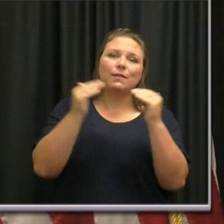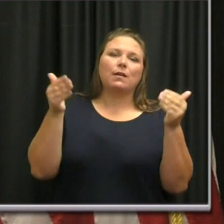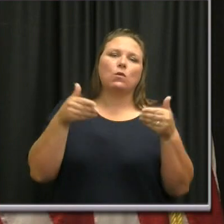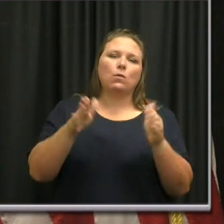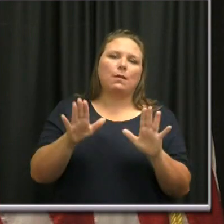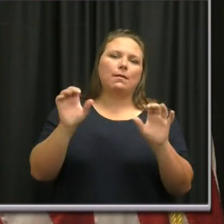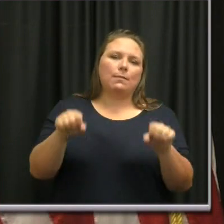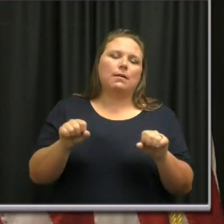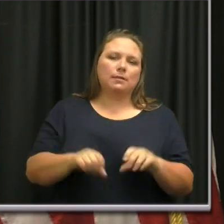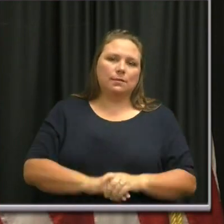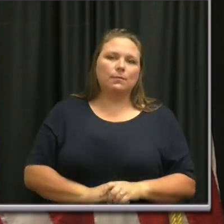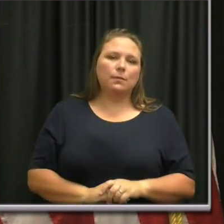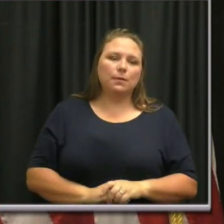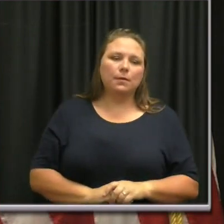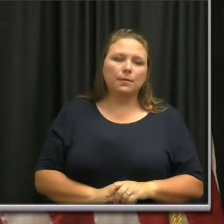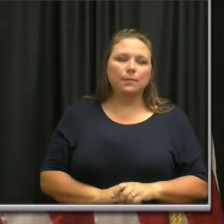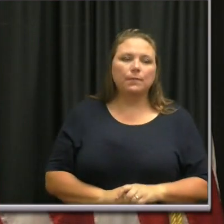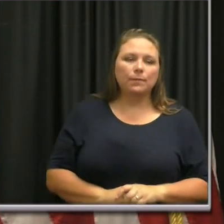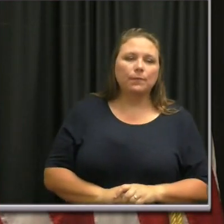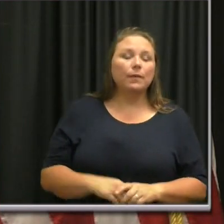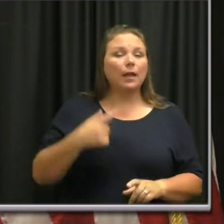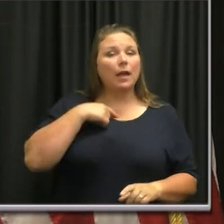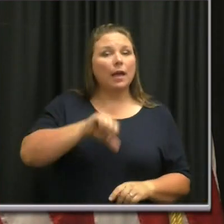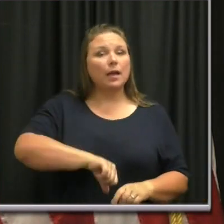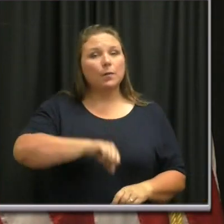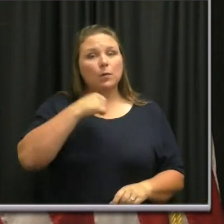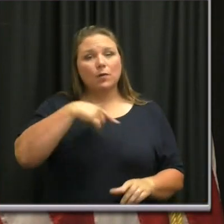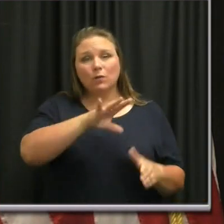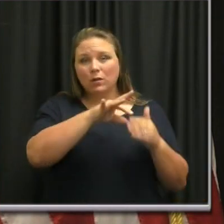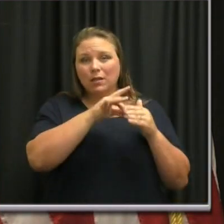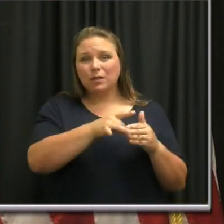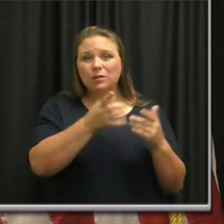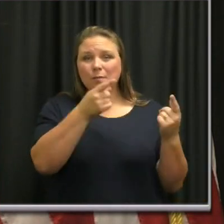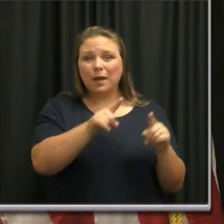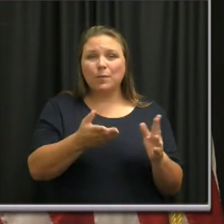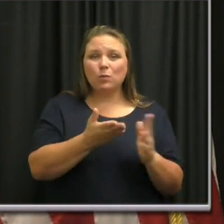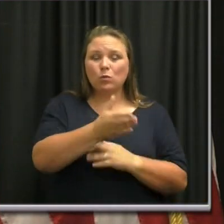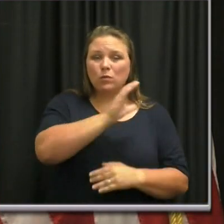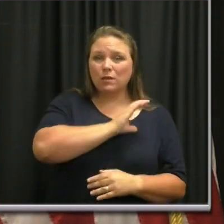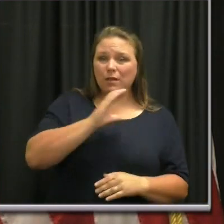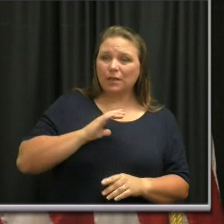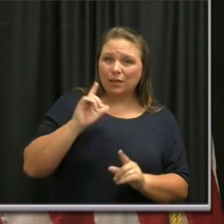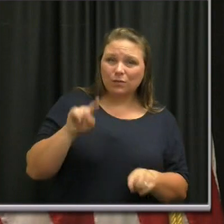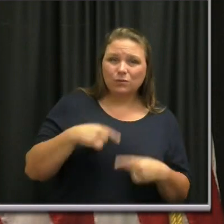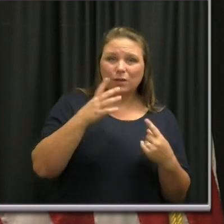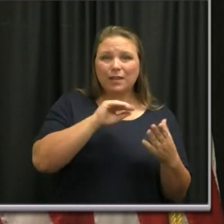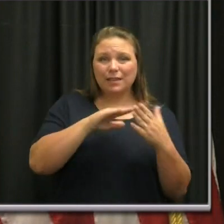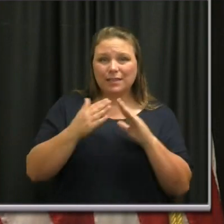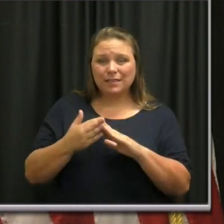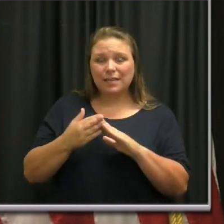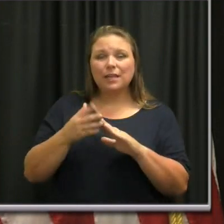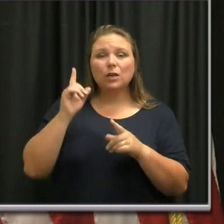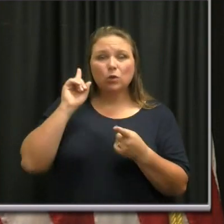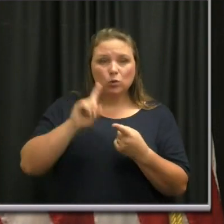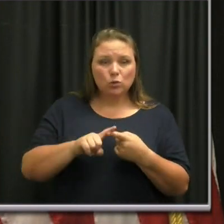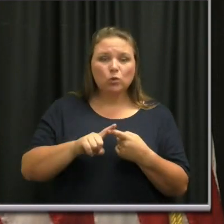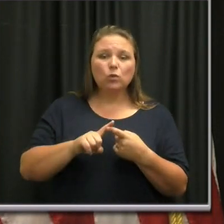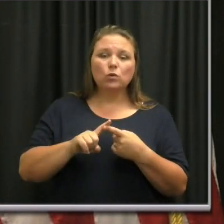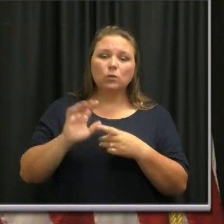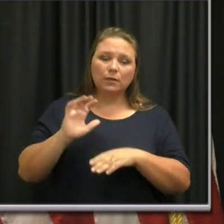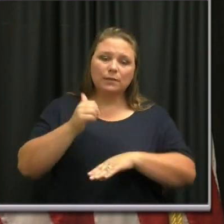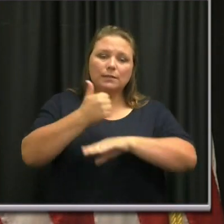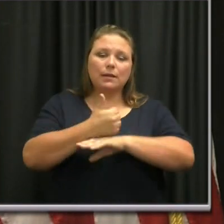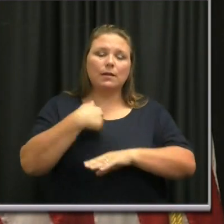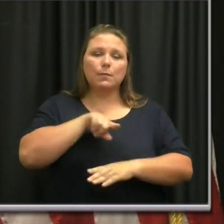possible. And I am proud of the leadership shown by the council and by the city to put our finances,